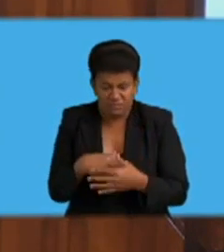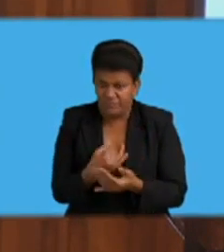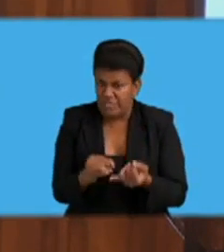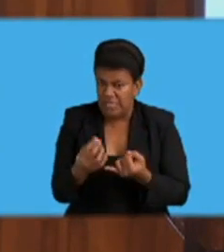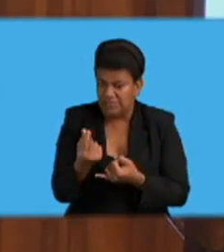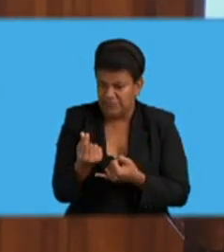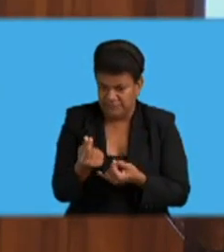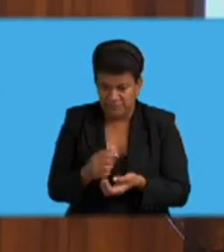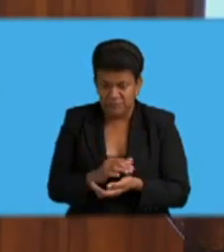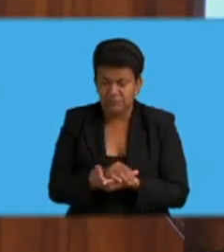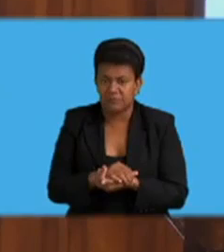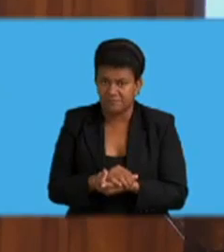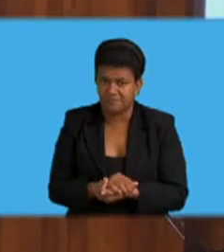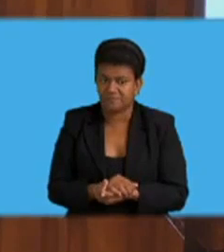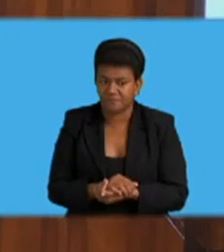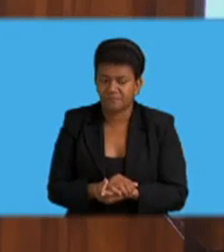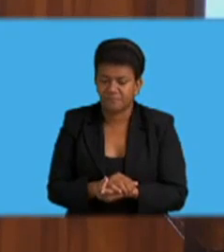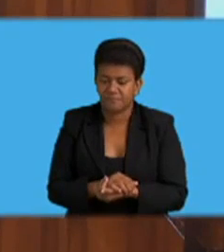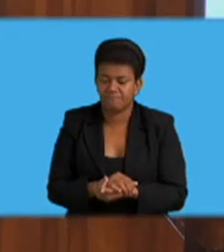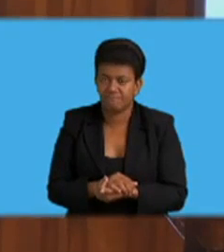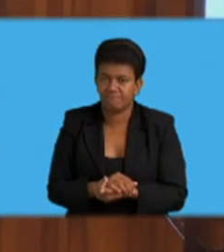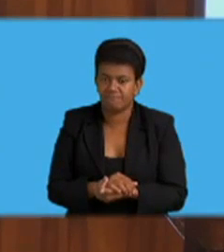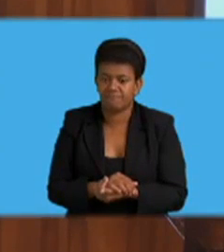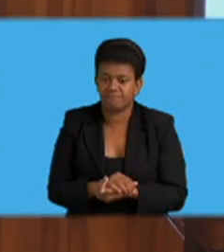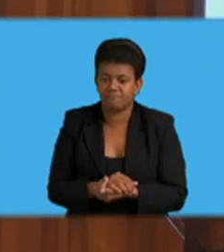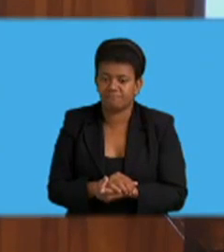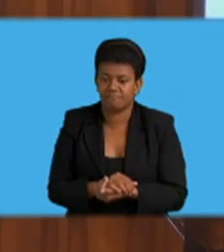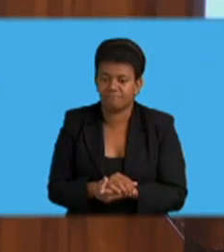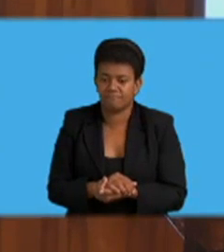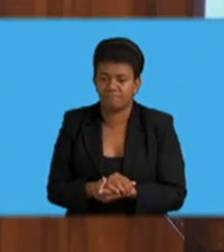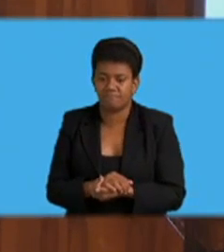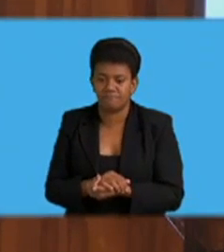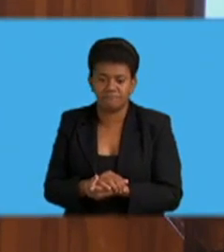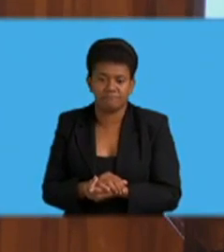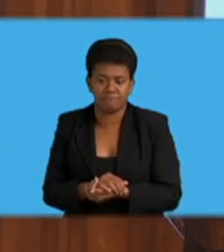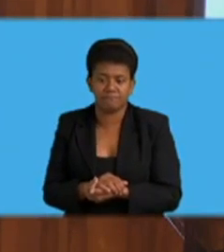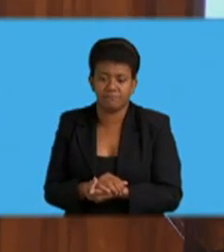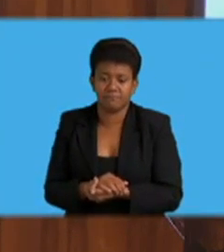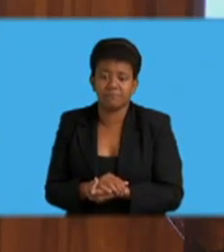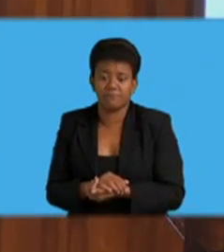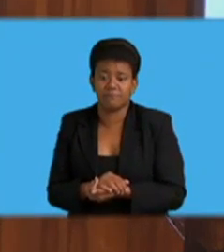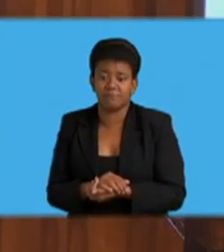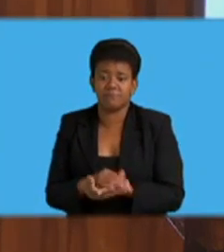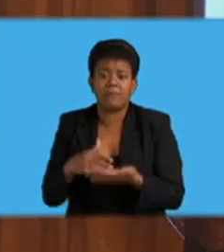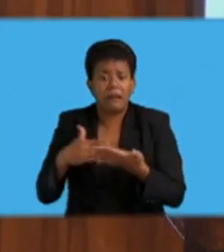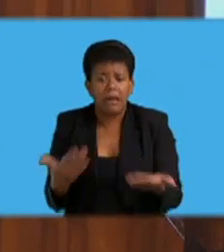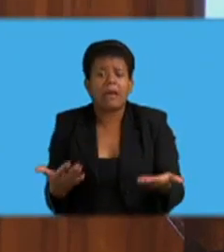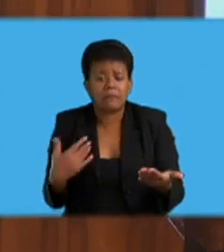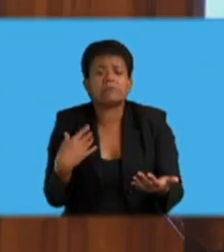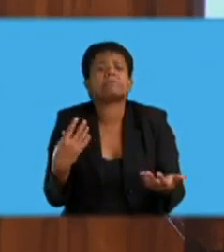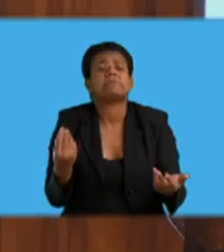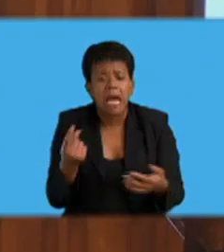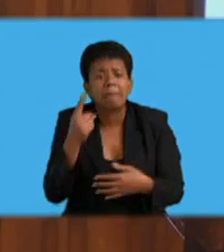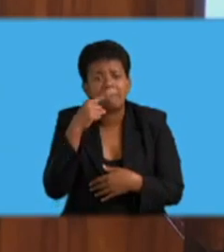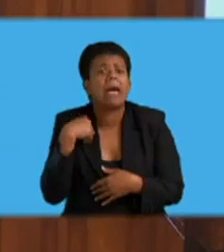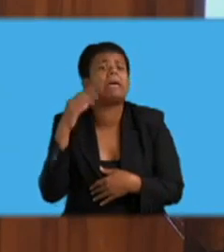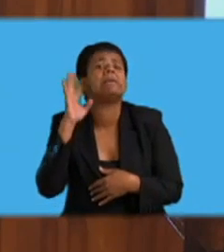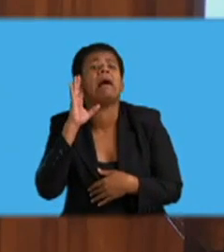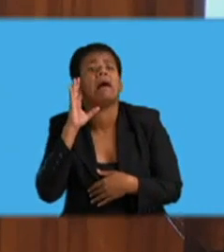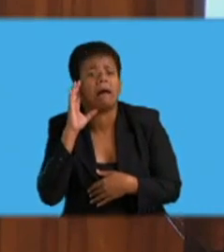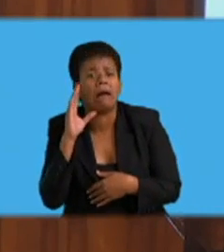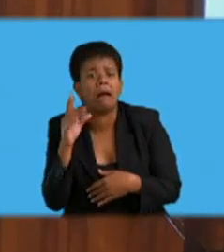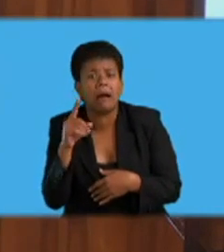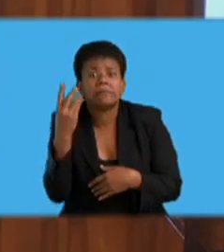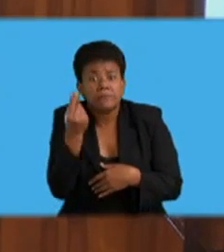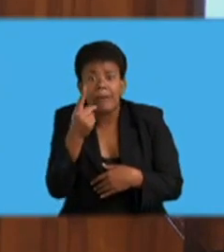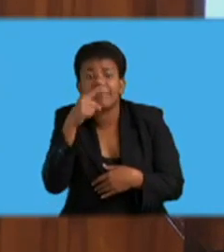gatherings to view pornography is alarming. I also understand that